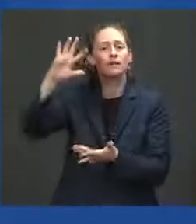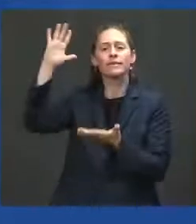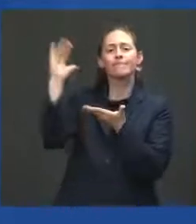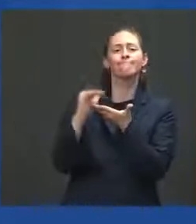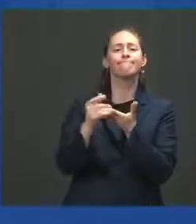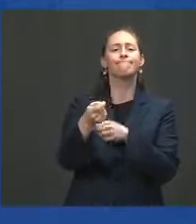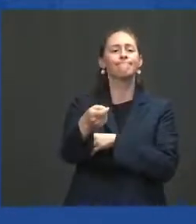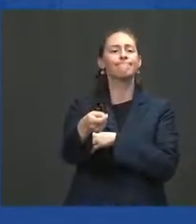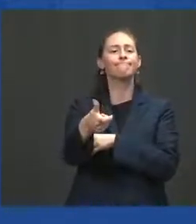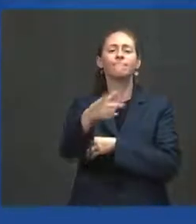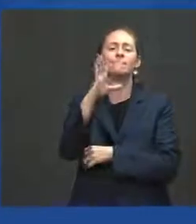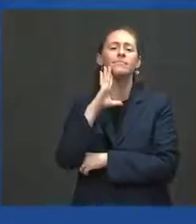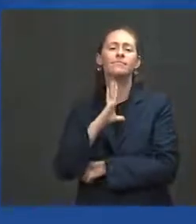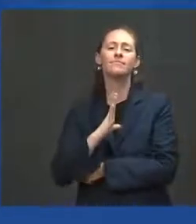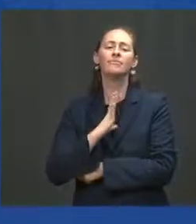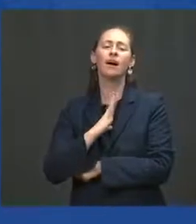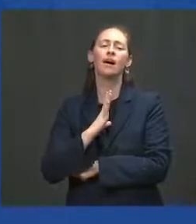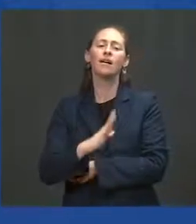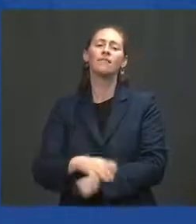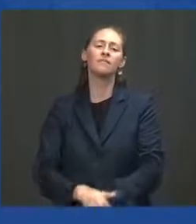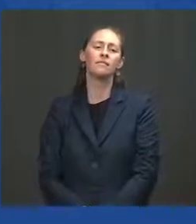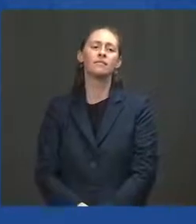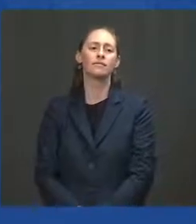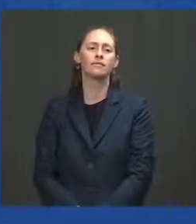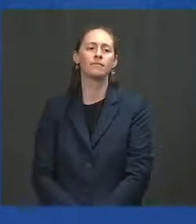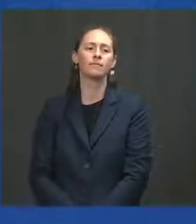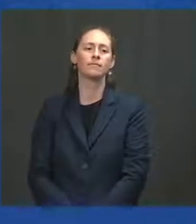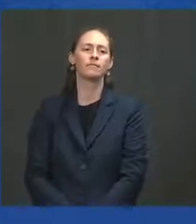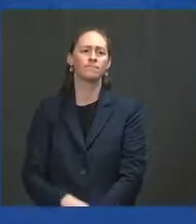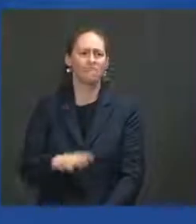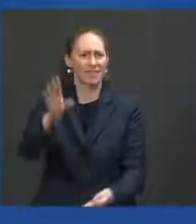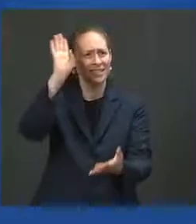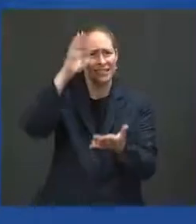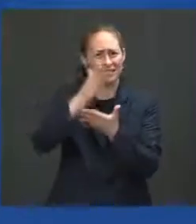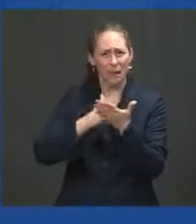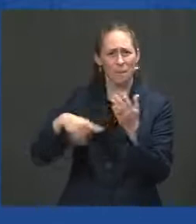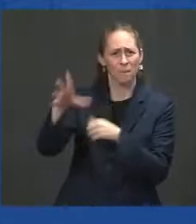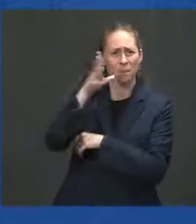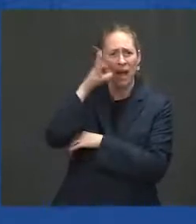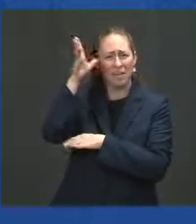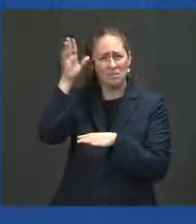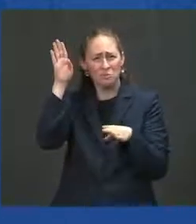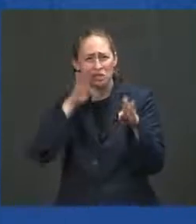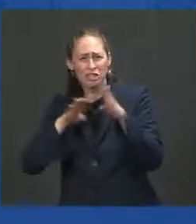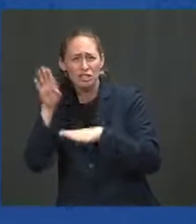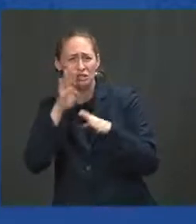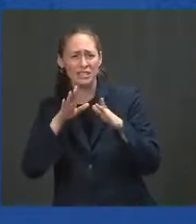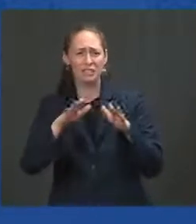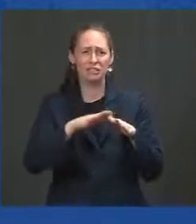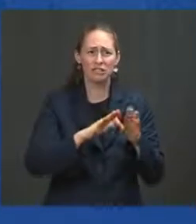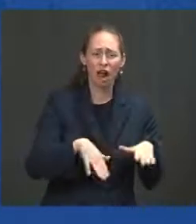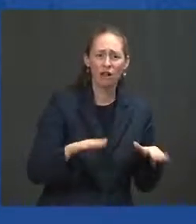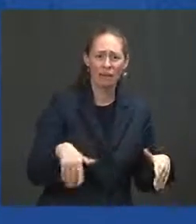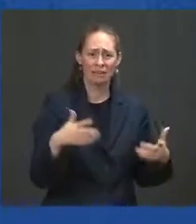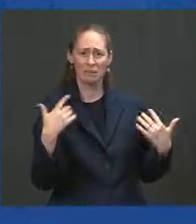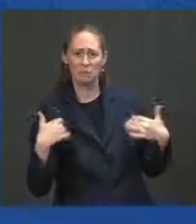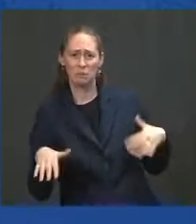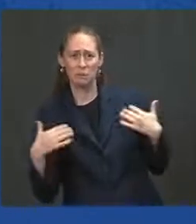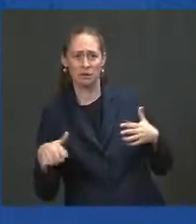know that parents are concerned about COVID-19 cases among their children. I'll be addressing this soon with Secretary